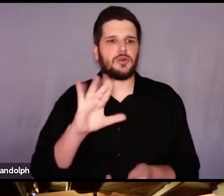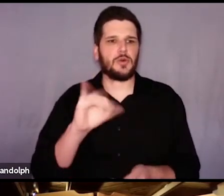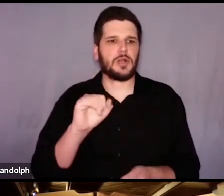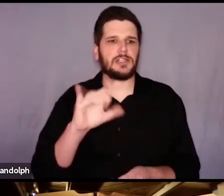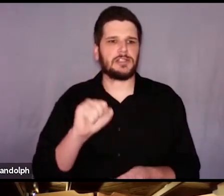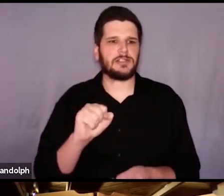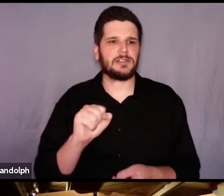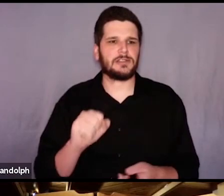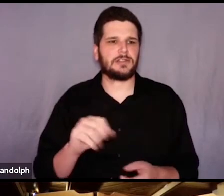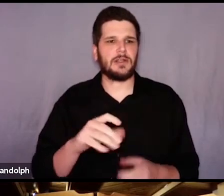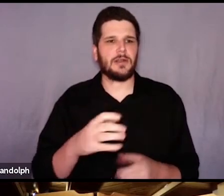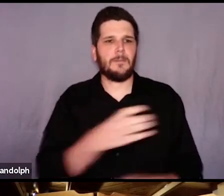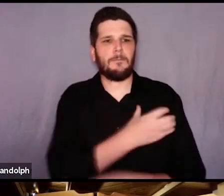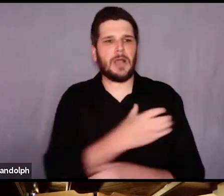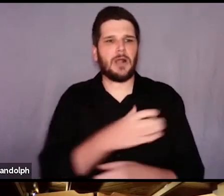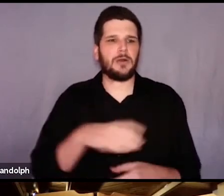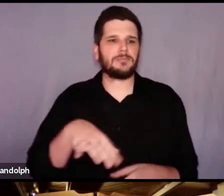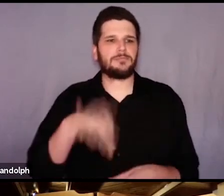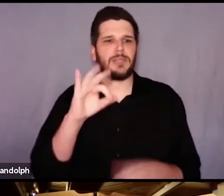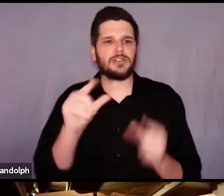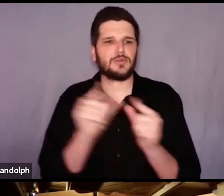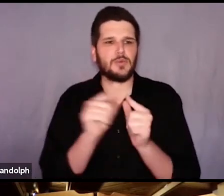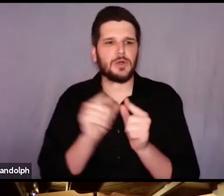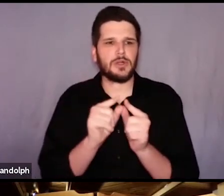inflicted? We have a lethal injection that'll fix that.